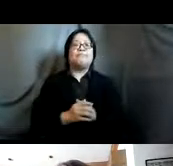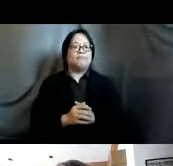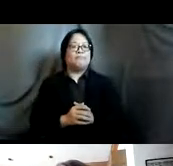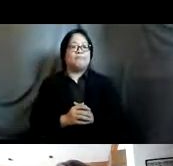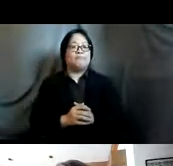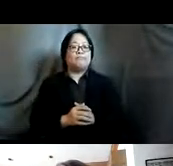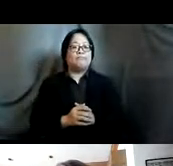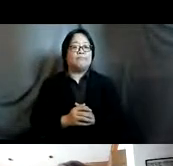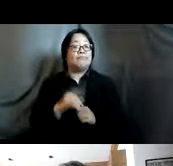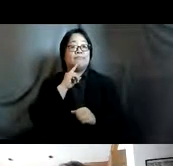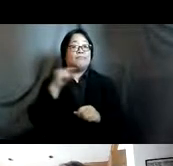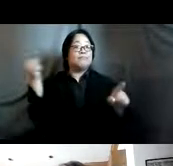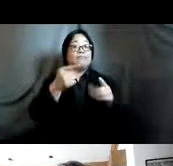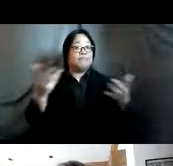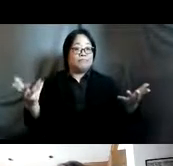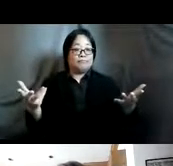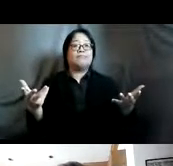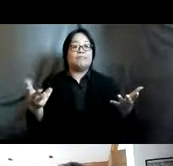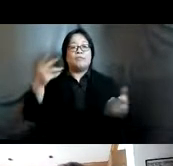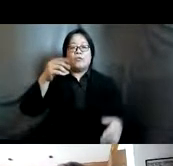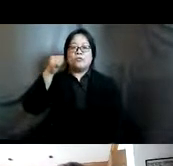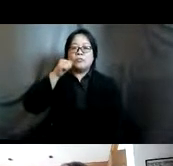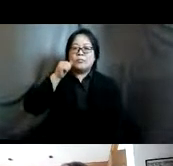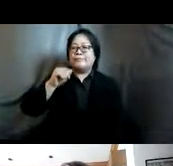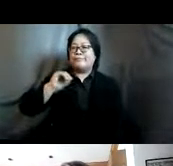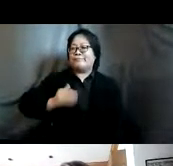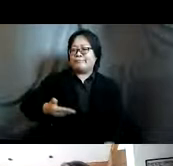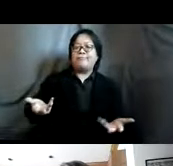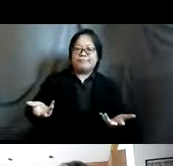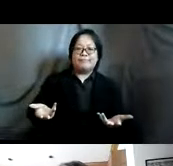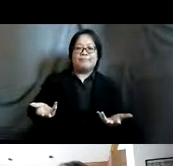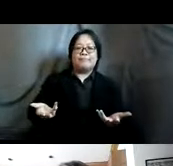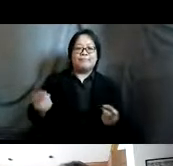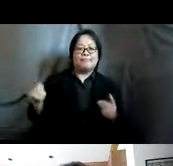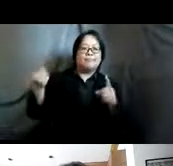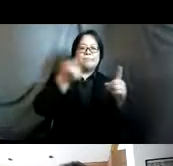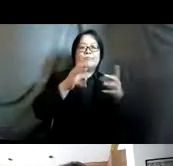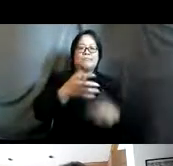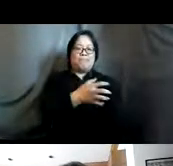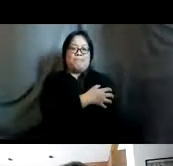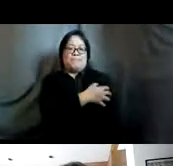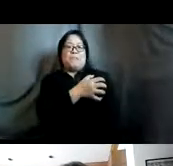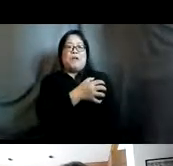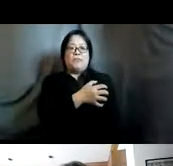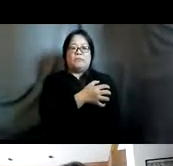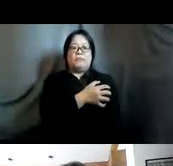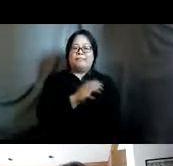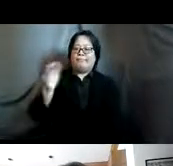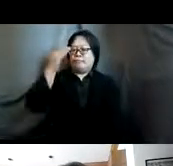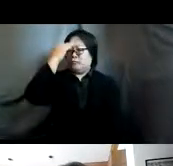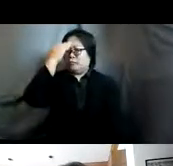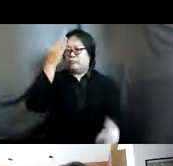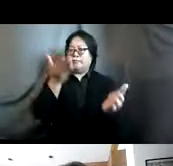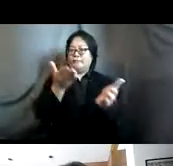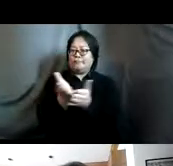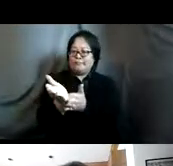looking at how women and girls in the first play really looks at how women and girls in all the diversity are empowered to exercise